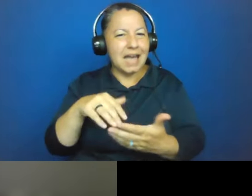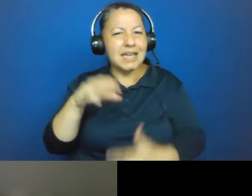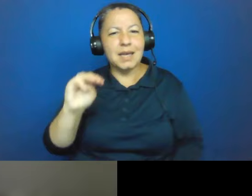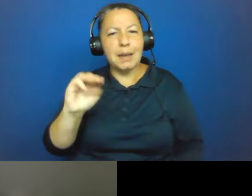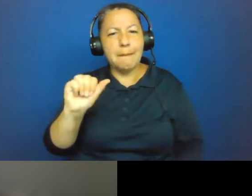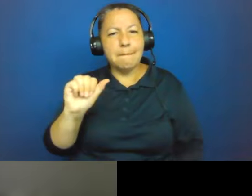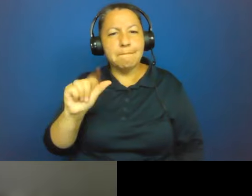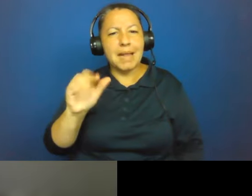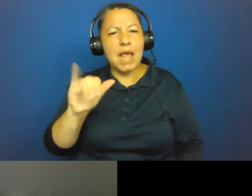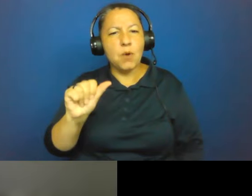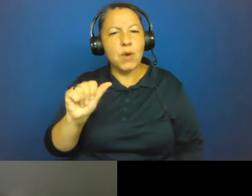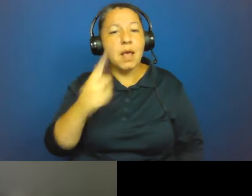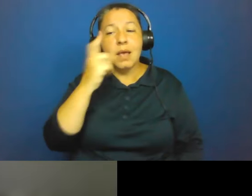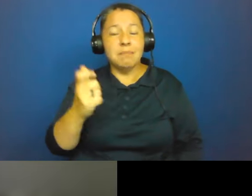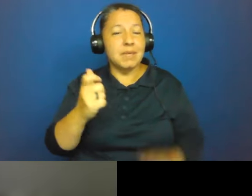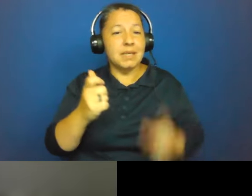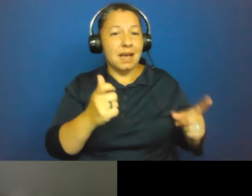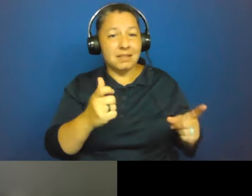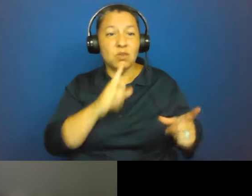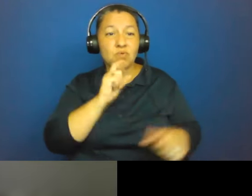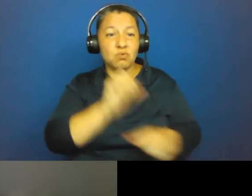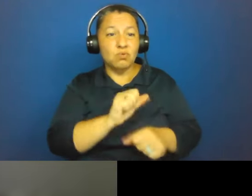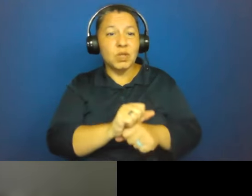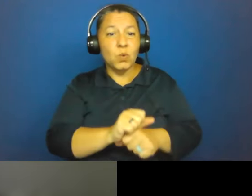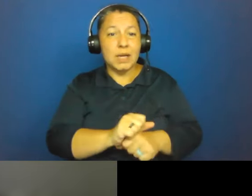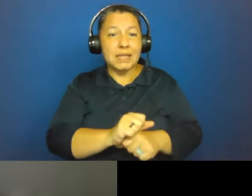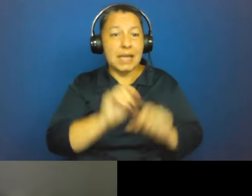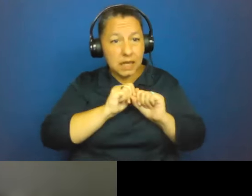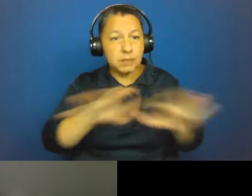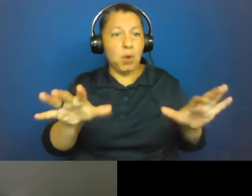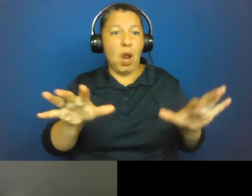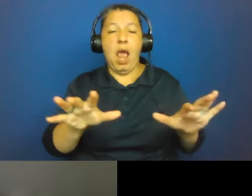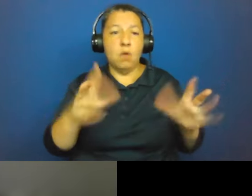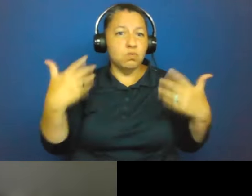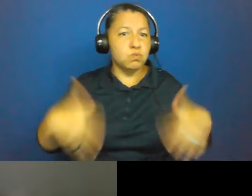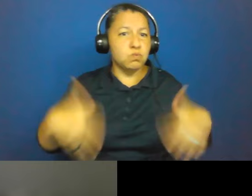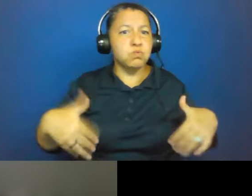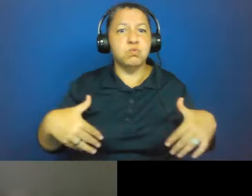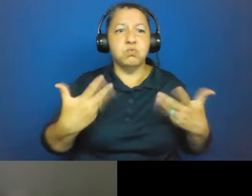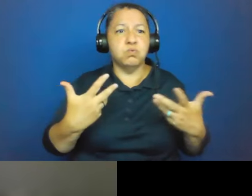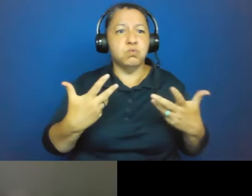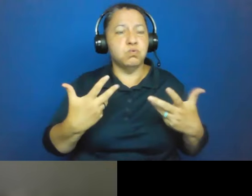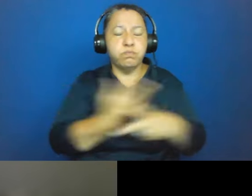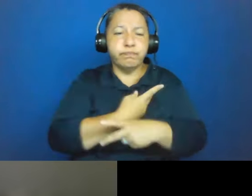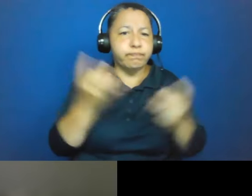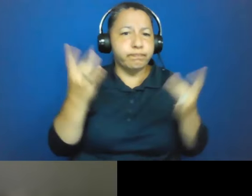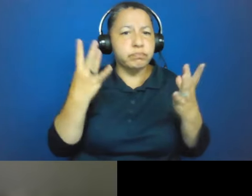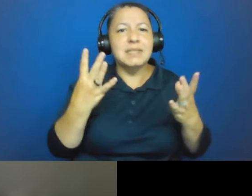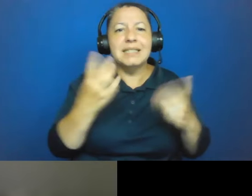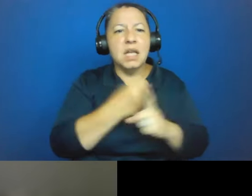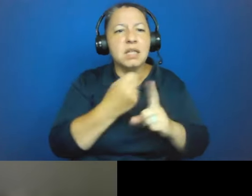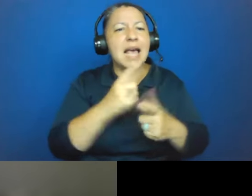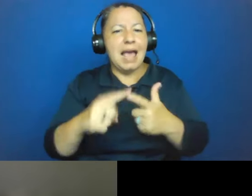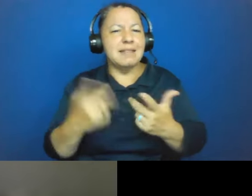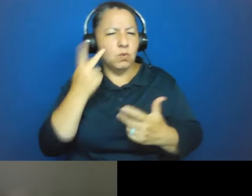epidemic state and then eliminated and look at that transition and how the mosquito and how the parasite itself, how they are interacting with human